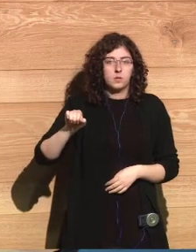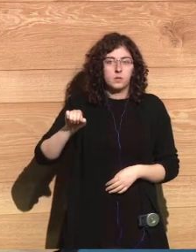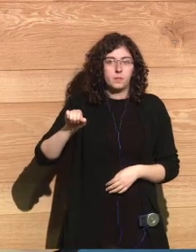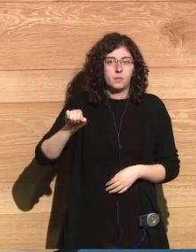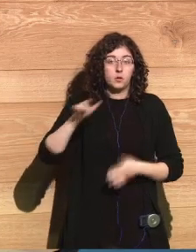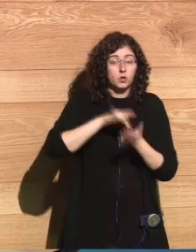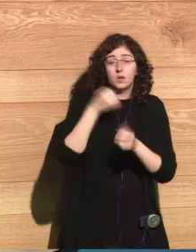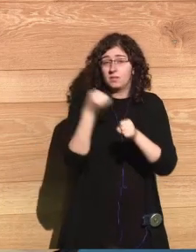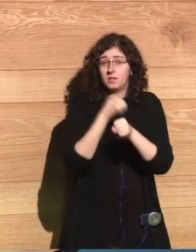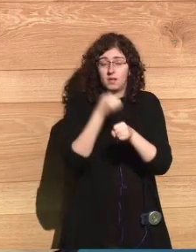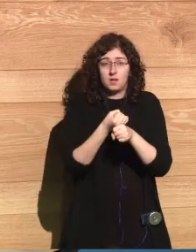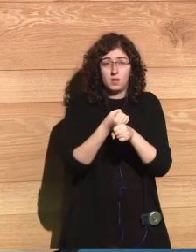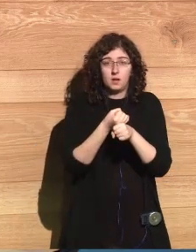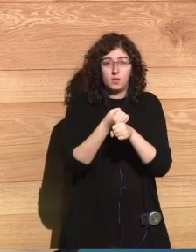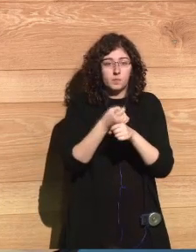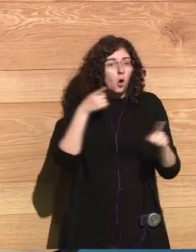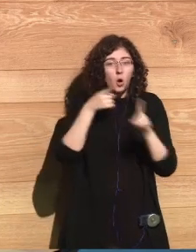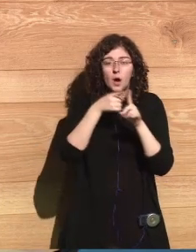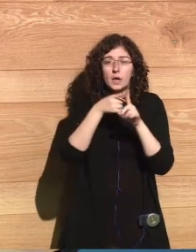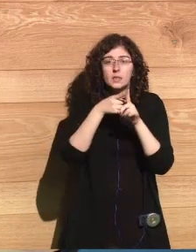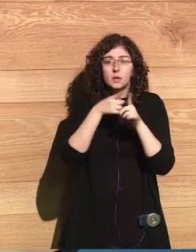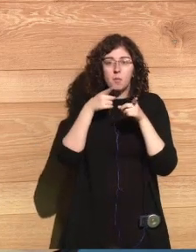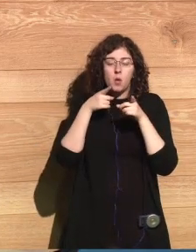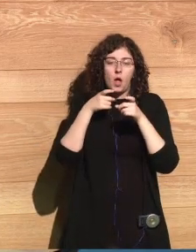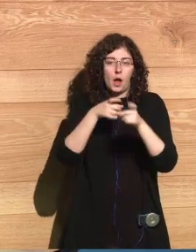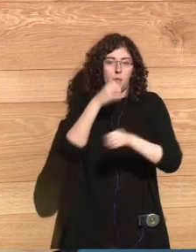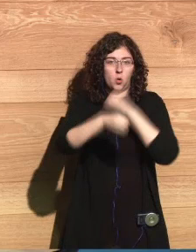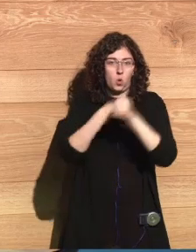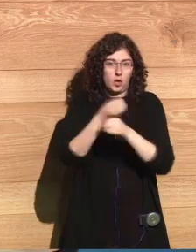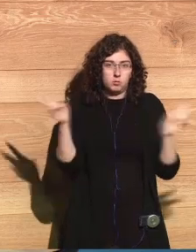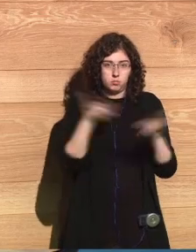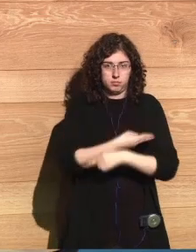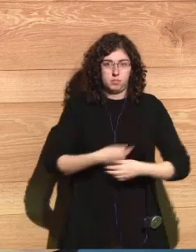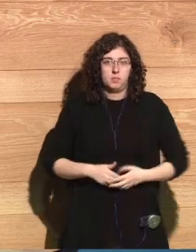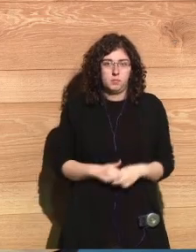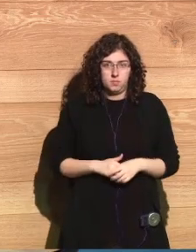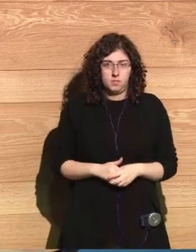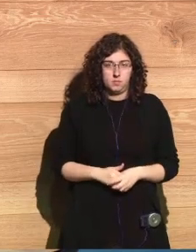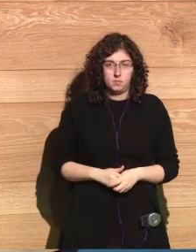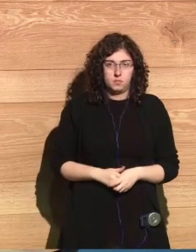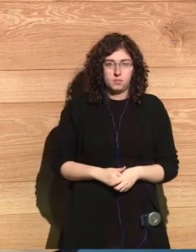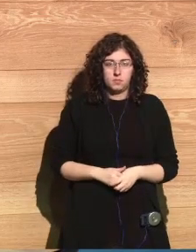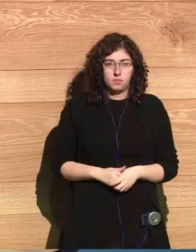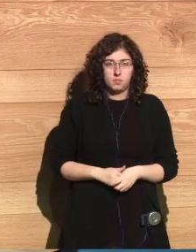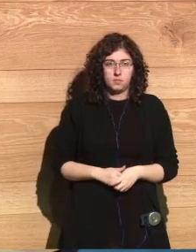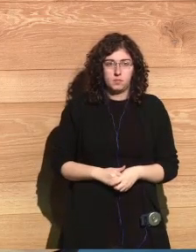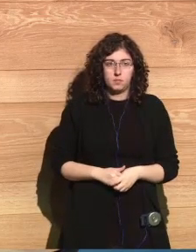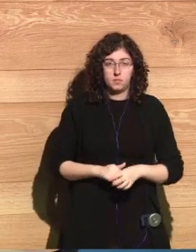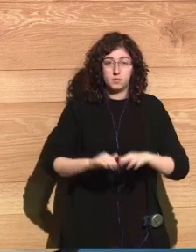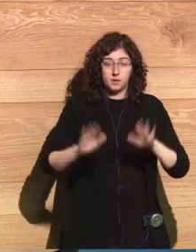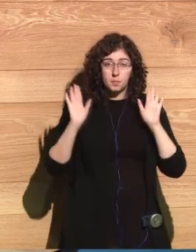disarmament. But when this was happening at the United Nations,